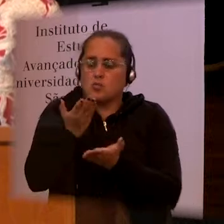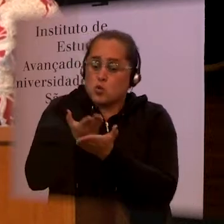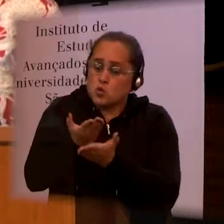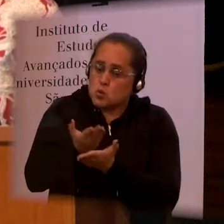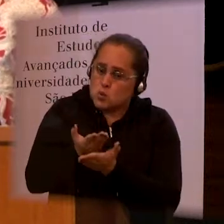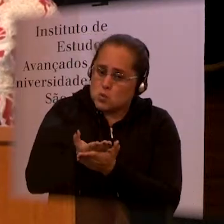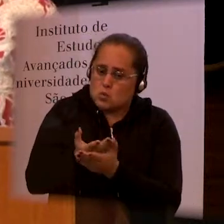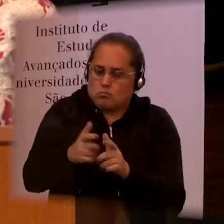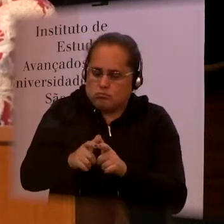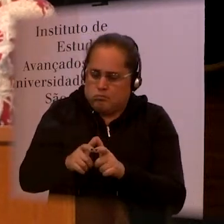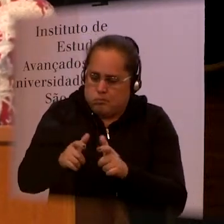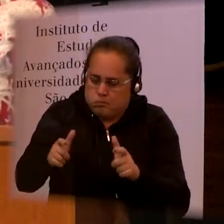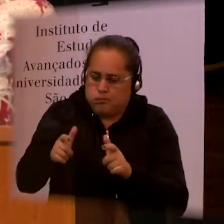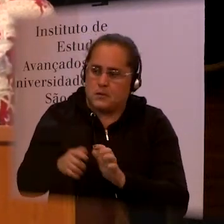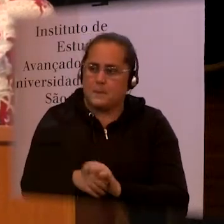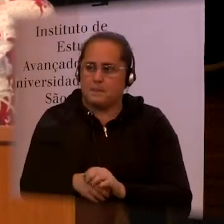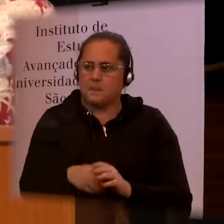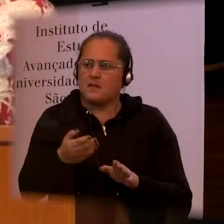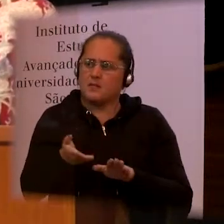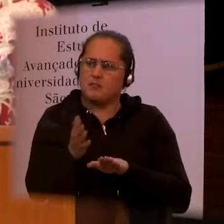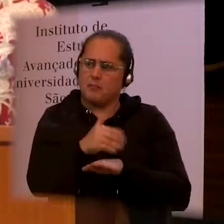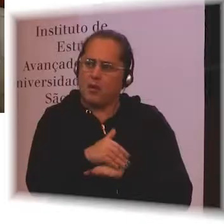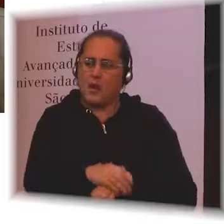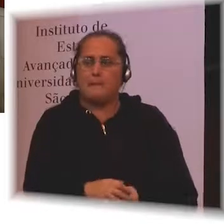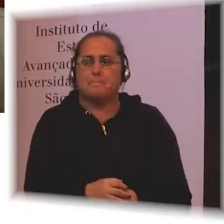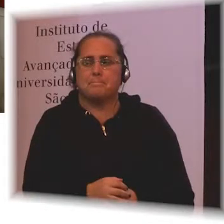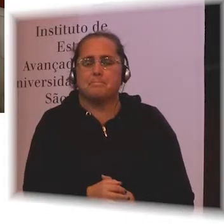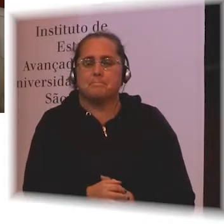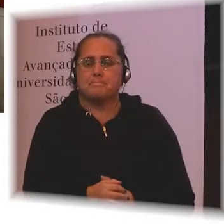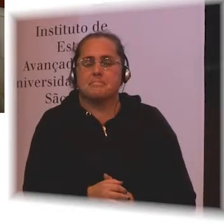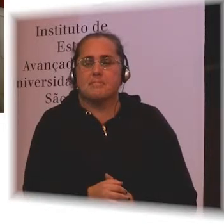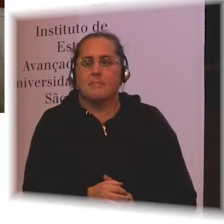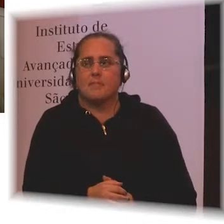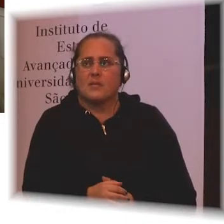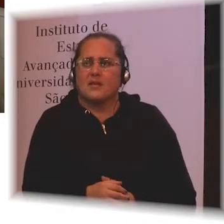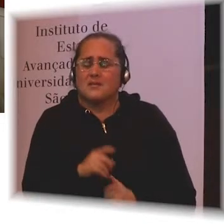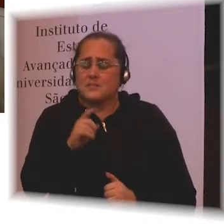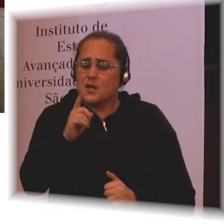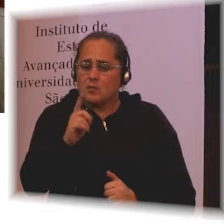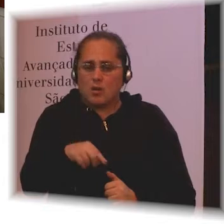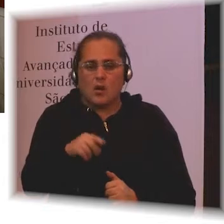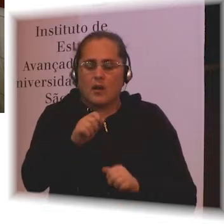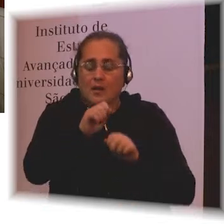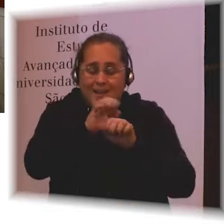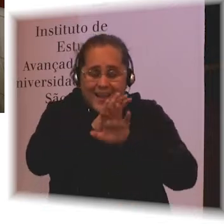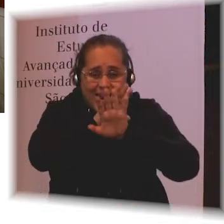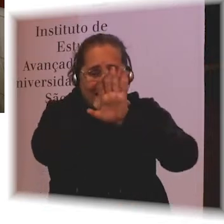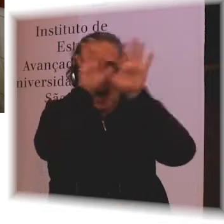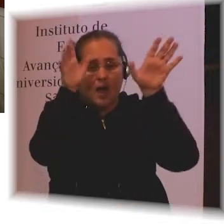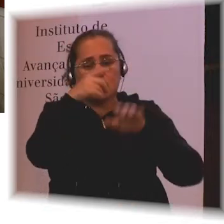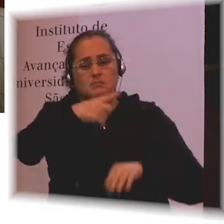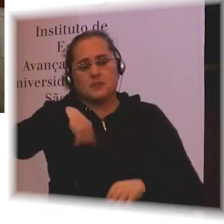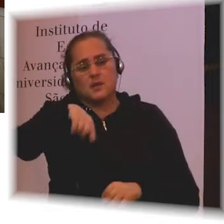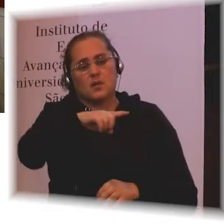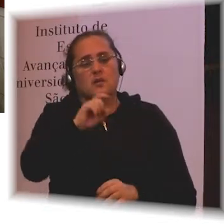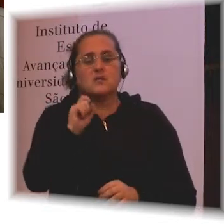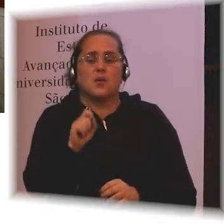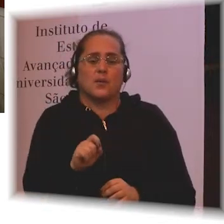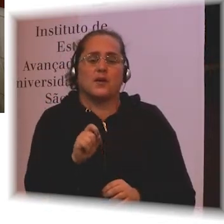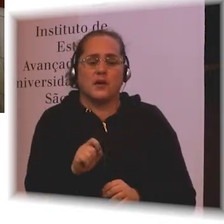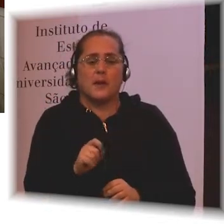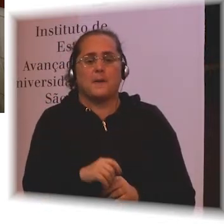I'll just skip over that. And one of the things that's very clear is that these babies have very high healthcare needs.